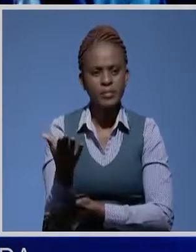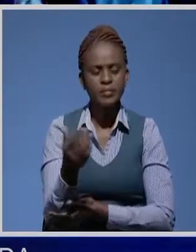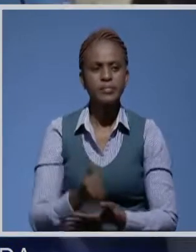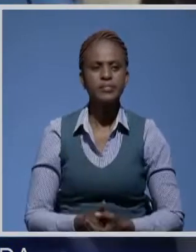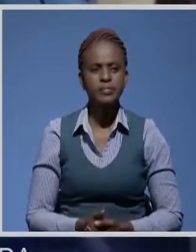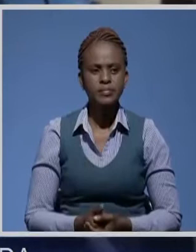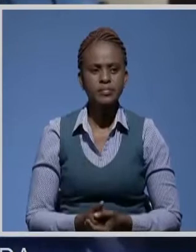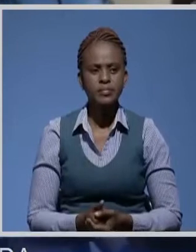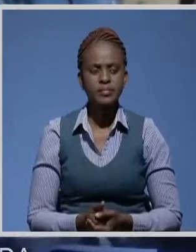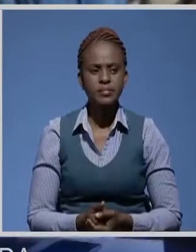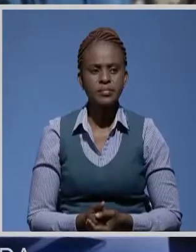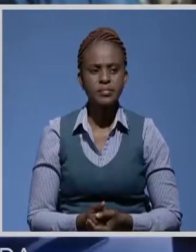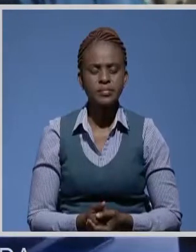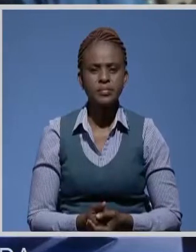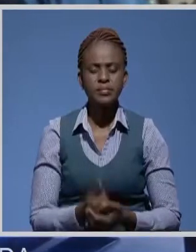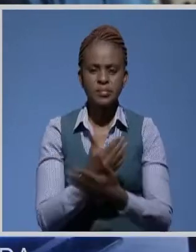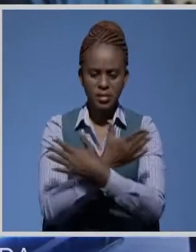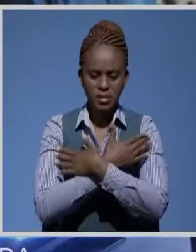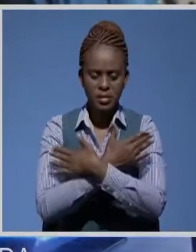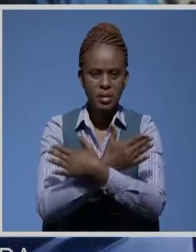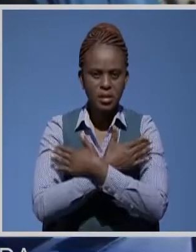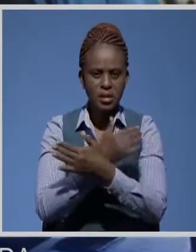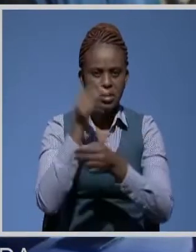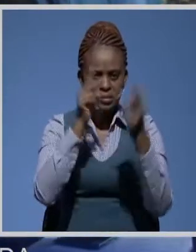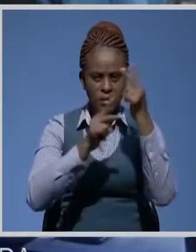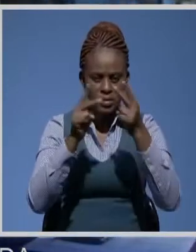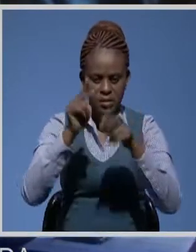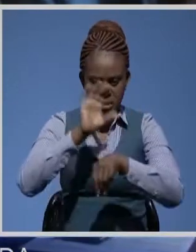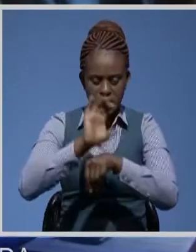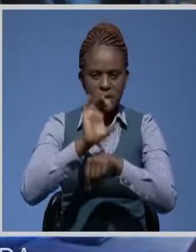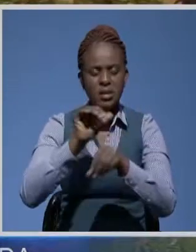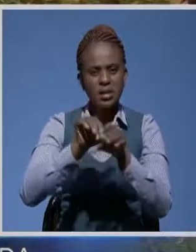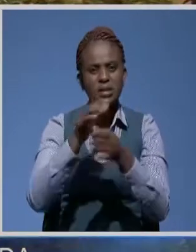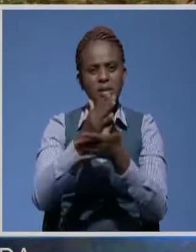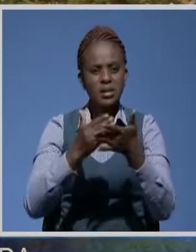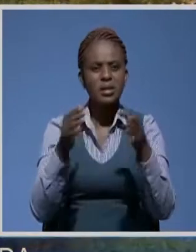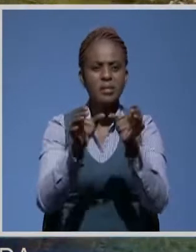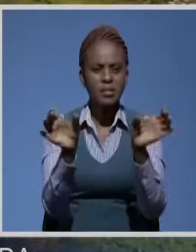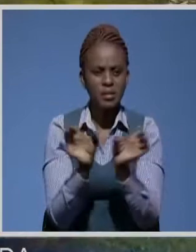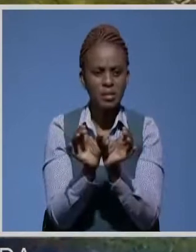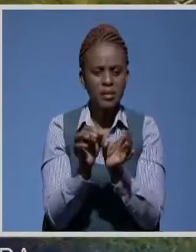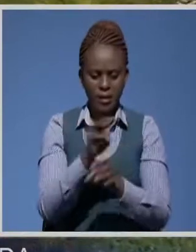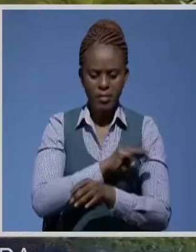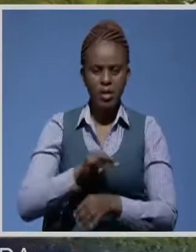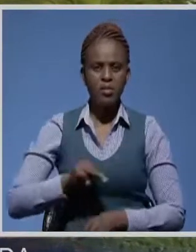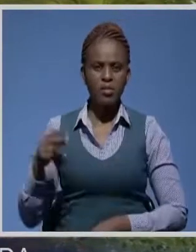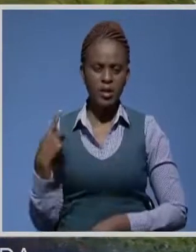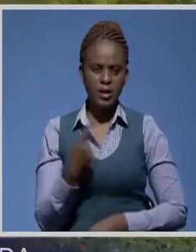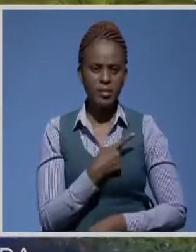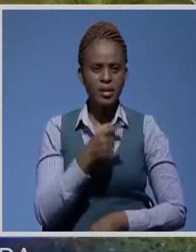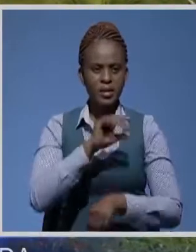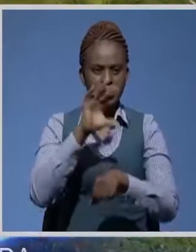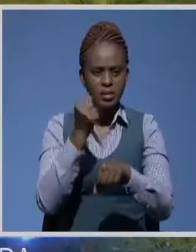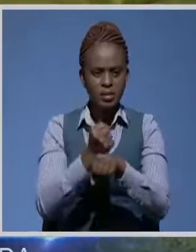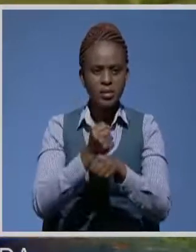He has celebrated the Harvest Sander by visiting some churches in his constituents. Chongwe Member of Parliament Jafin Mwakalombe's first